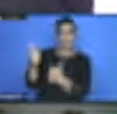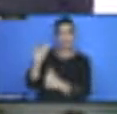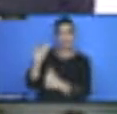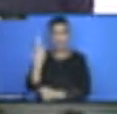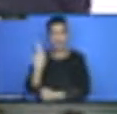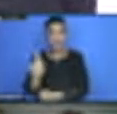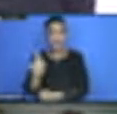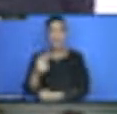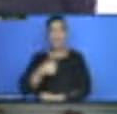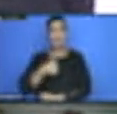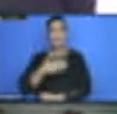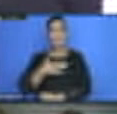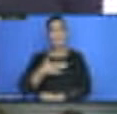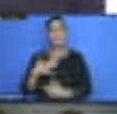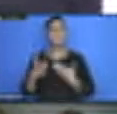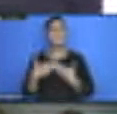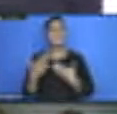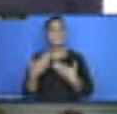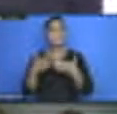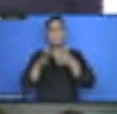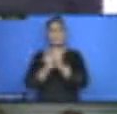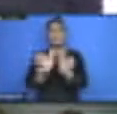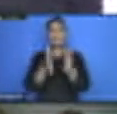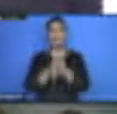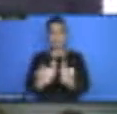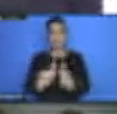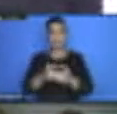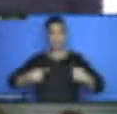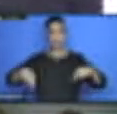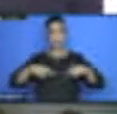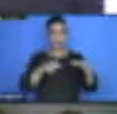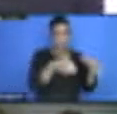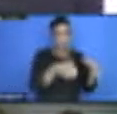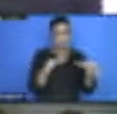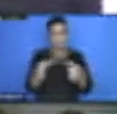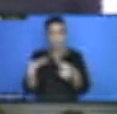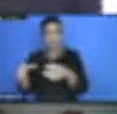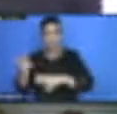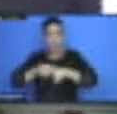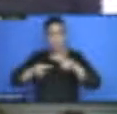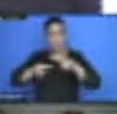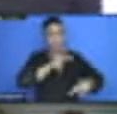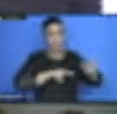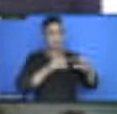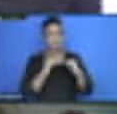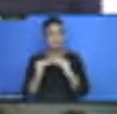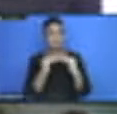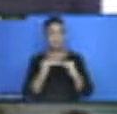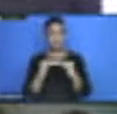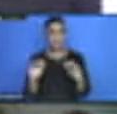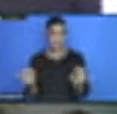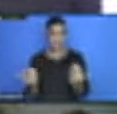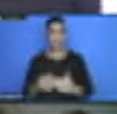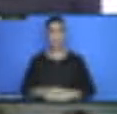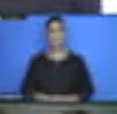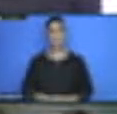a scenario on how this peer-to-peer review works. So at first, let me start to say that the Agenda